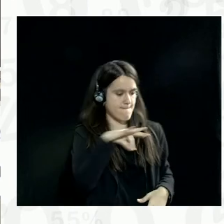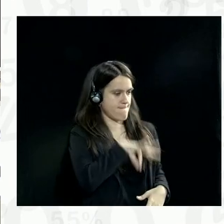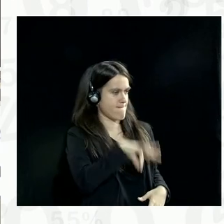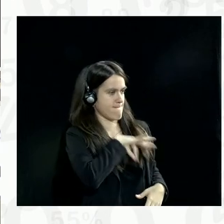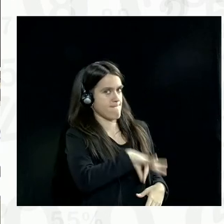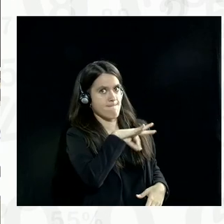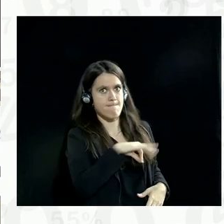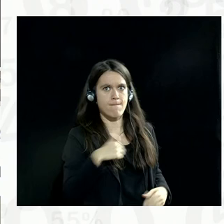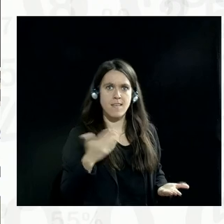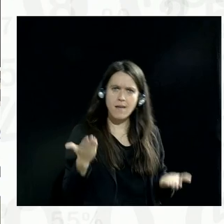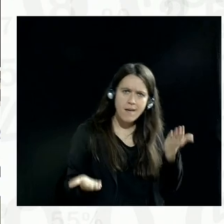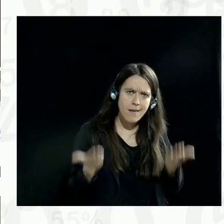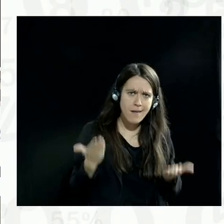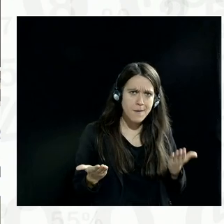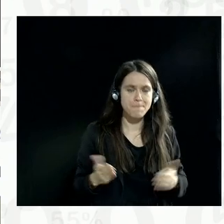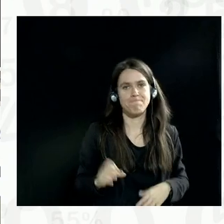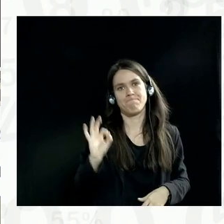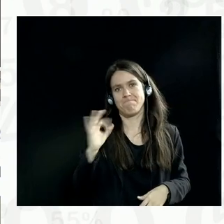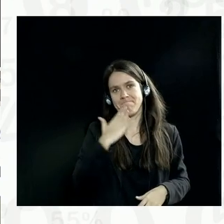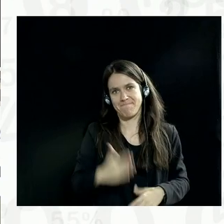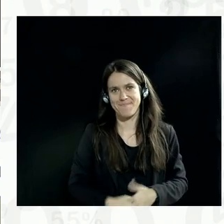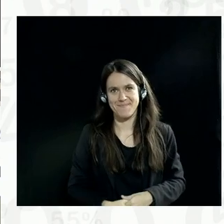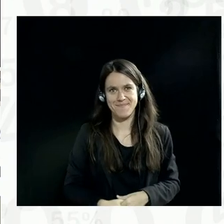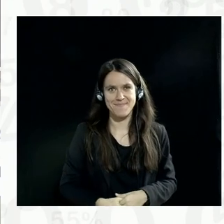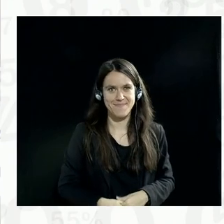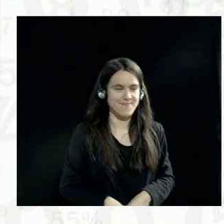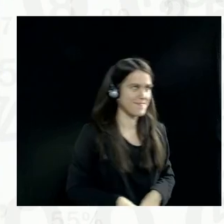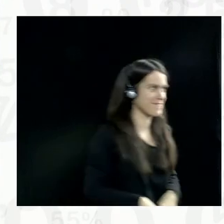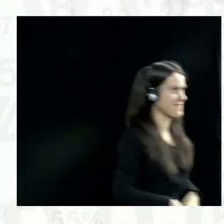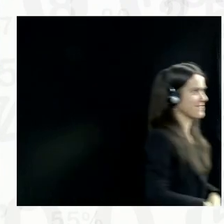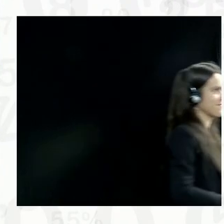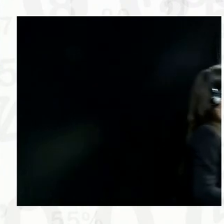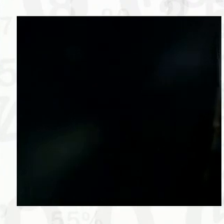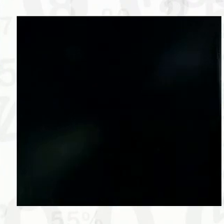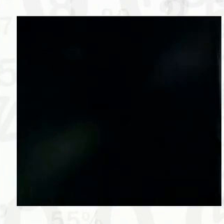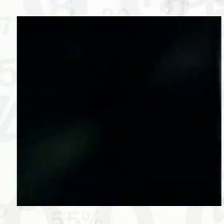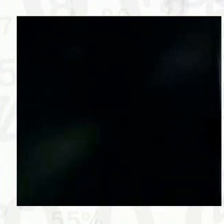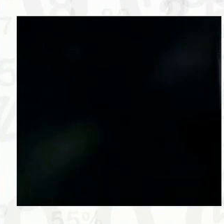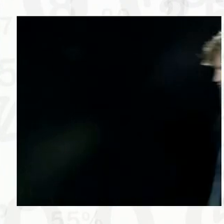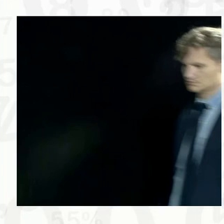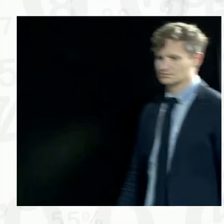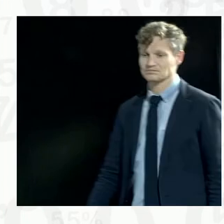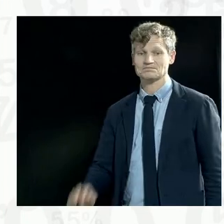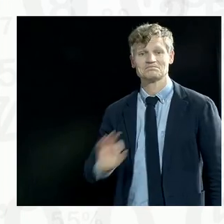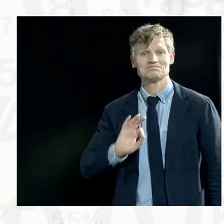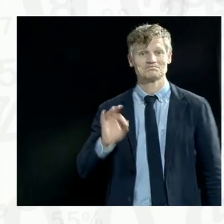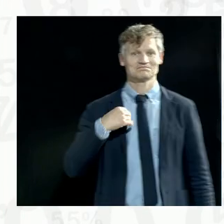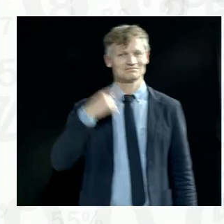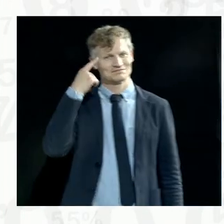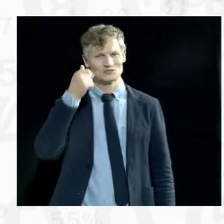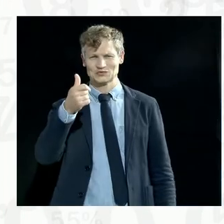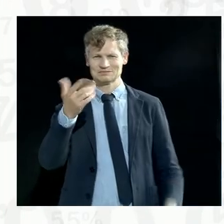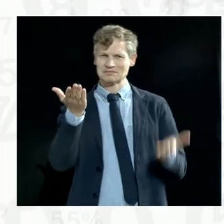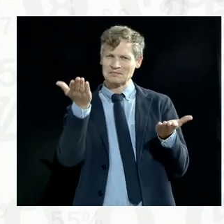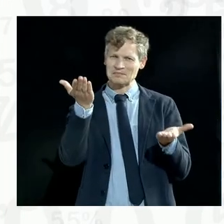So let's strike the balance. Thank you. Strike the balance and put people first. think that's a good note to end on. Thank you, Dodeja,